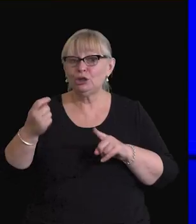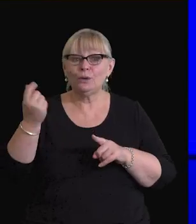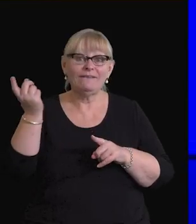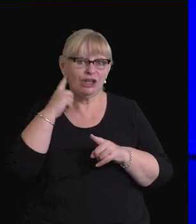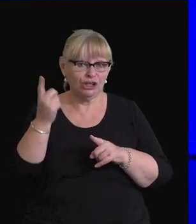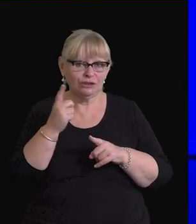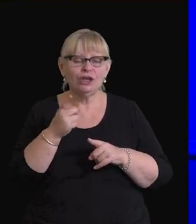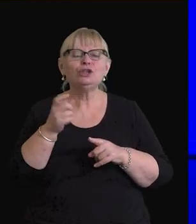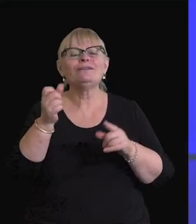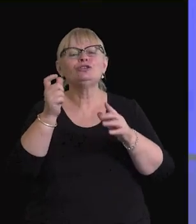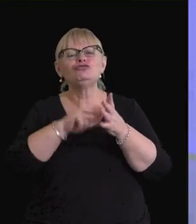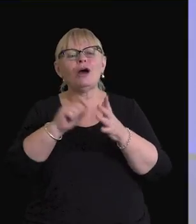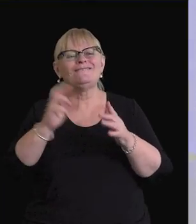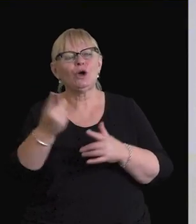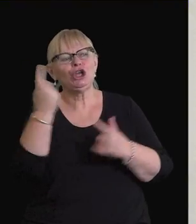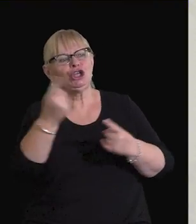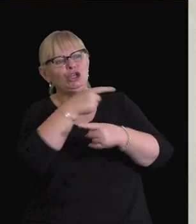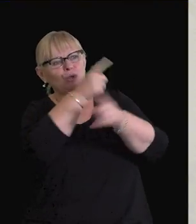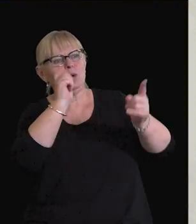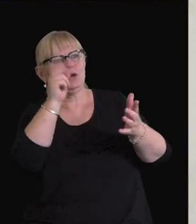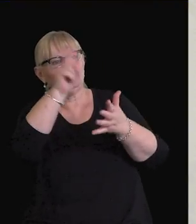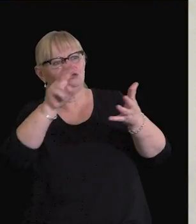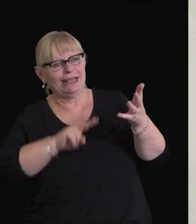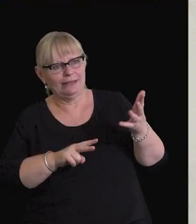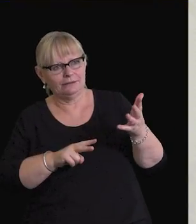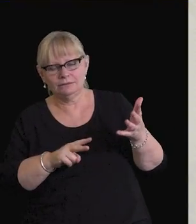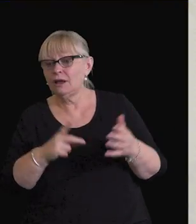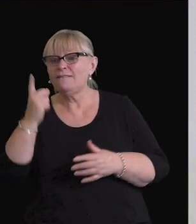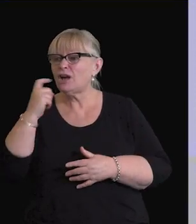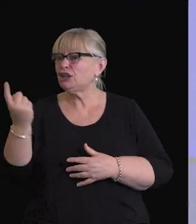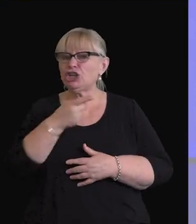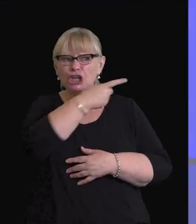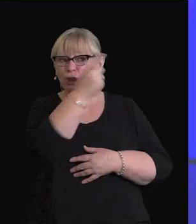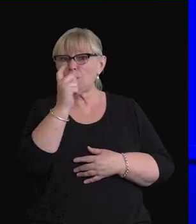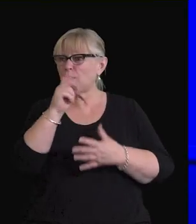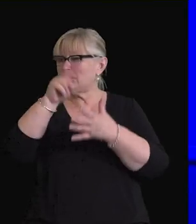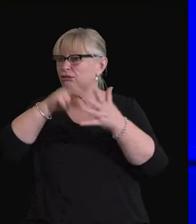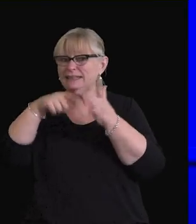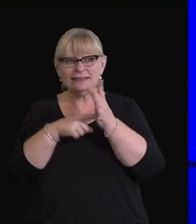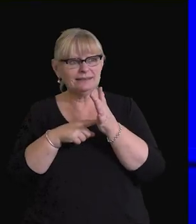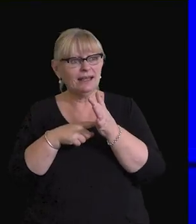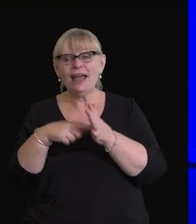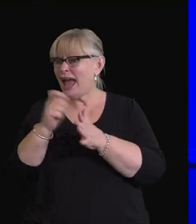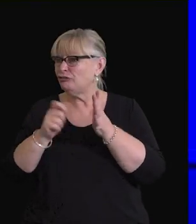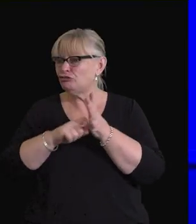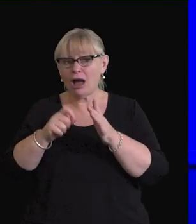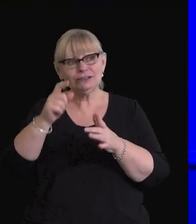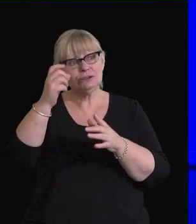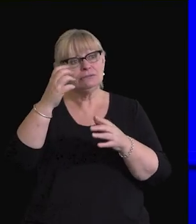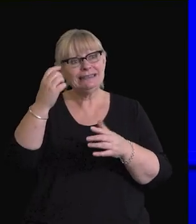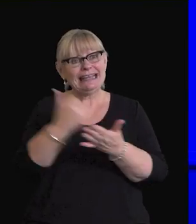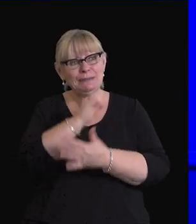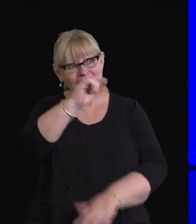have heard that you should write for your audience, find the you that you want to reach and just write with them in mind.